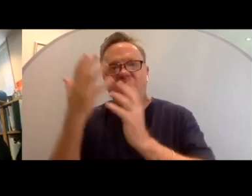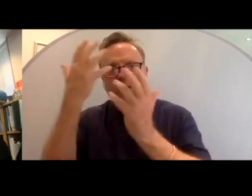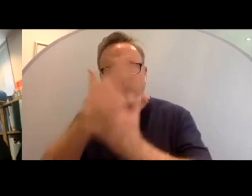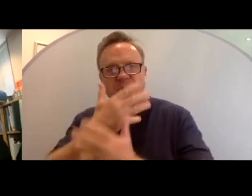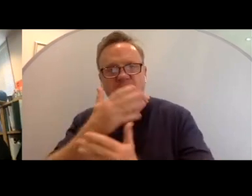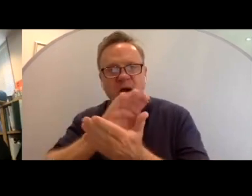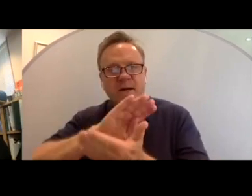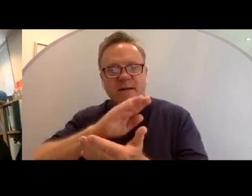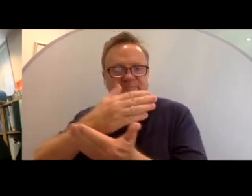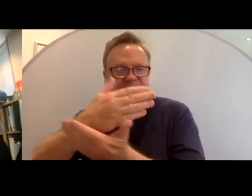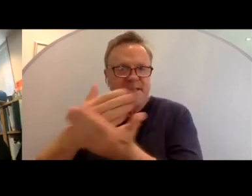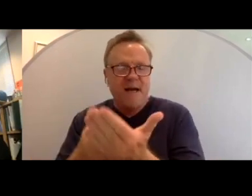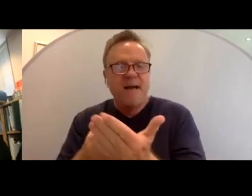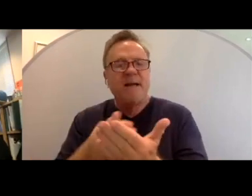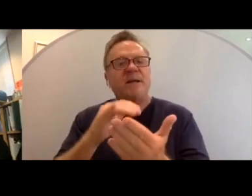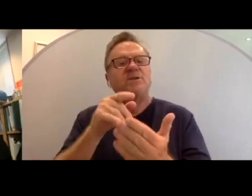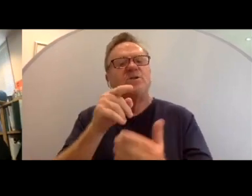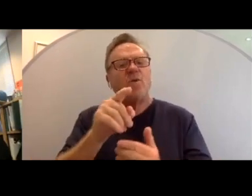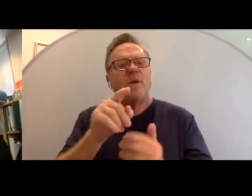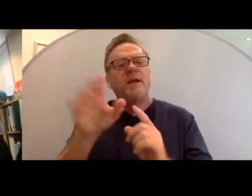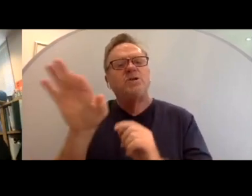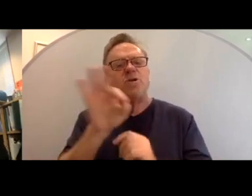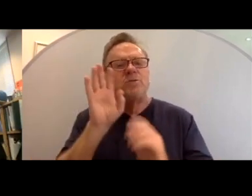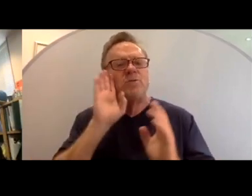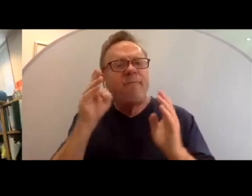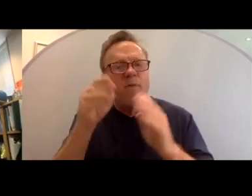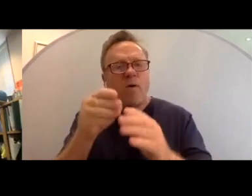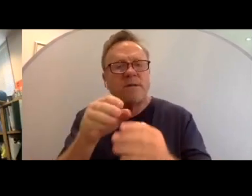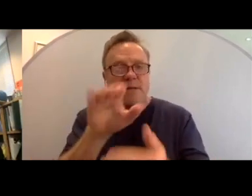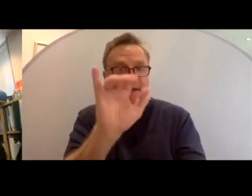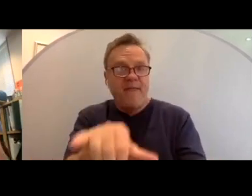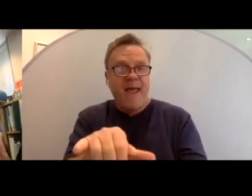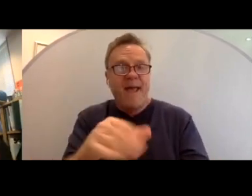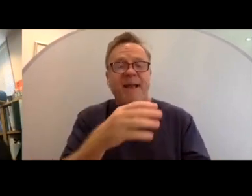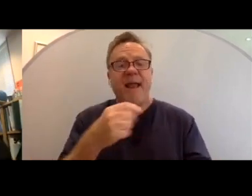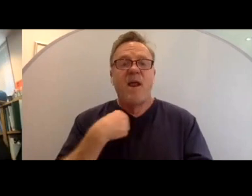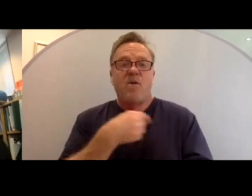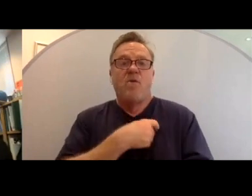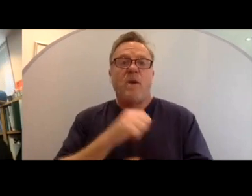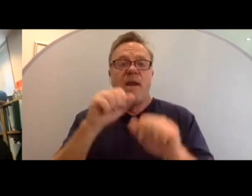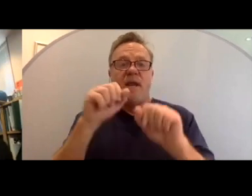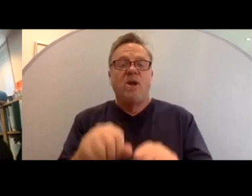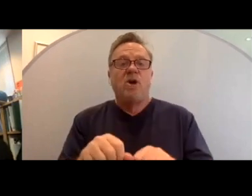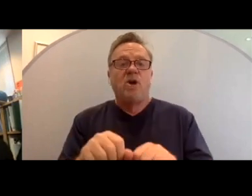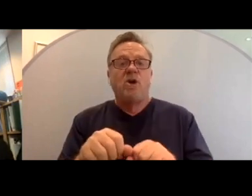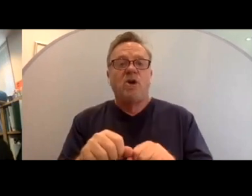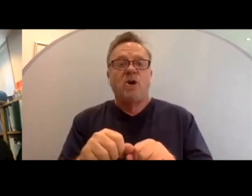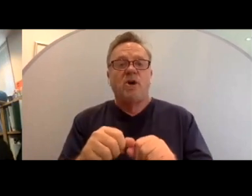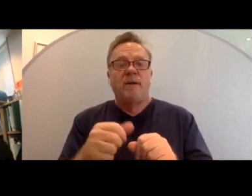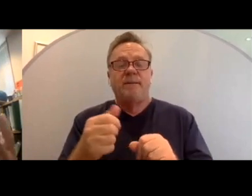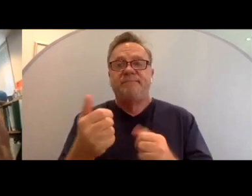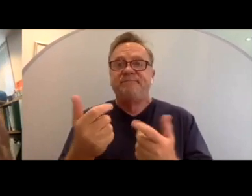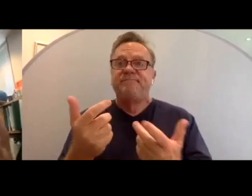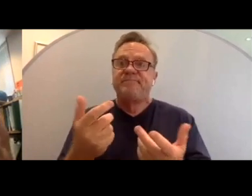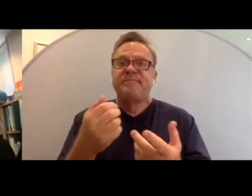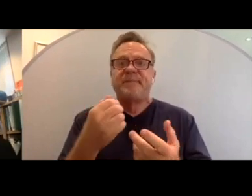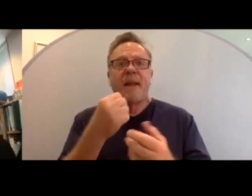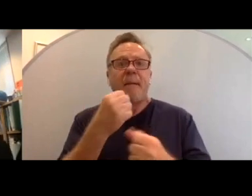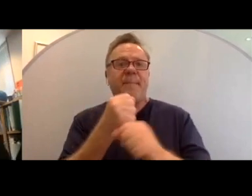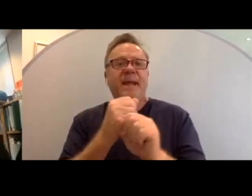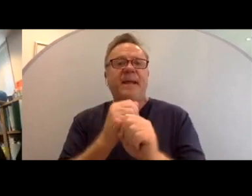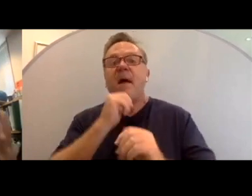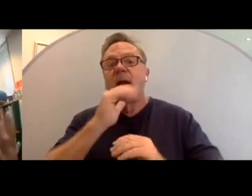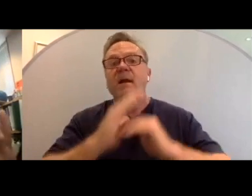Moses chose to focus on. And we were able to take what had been a very uncomfortable moment